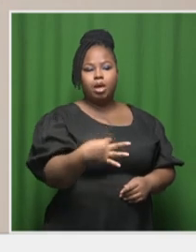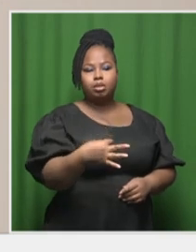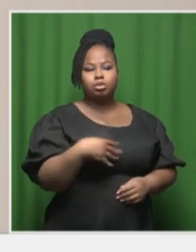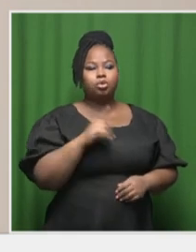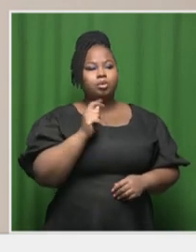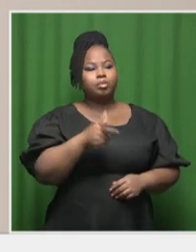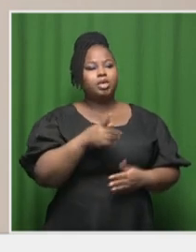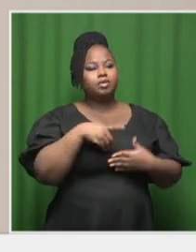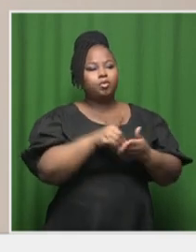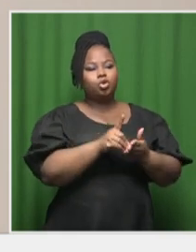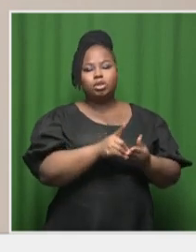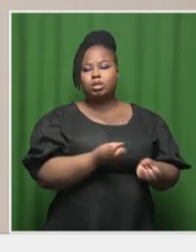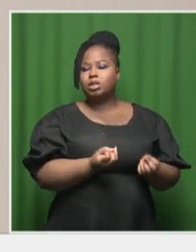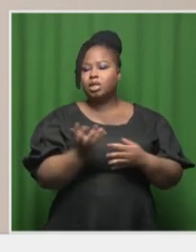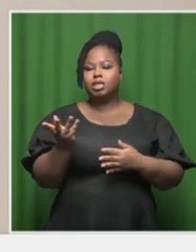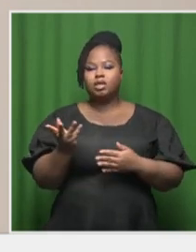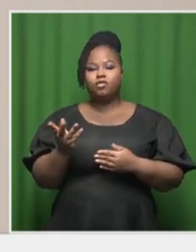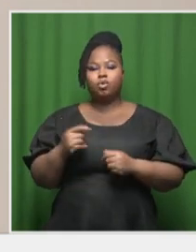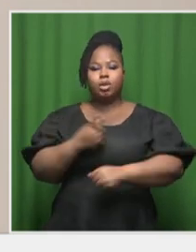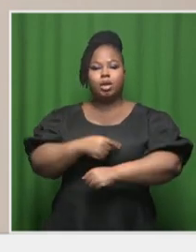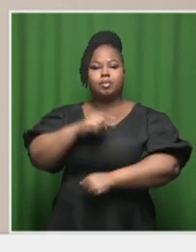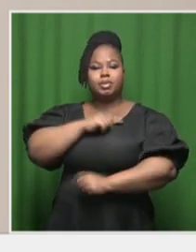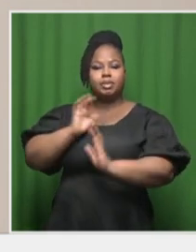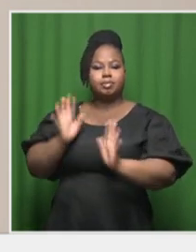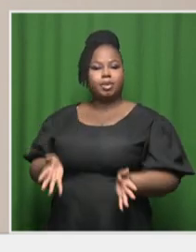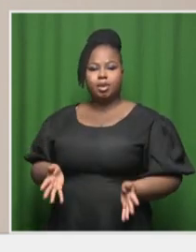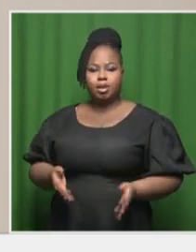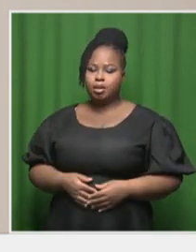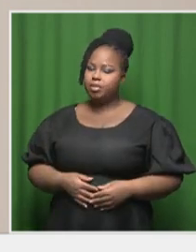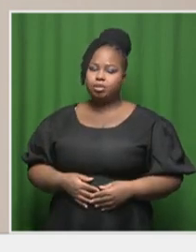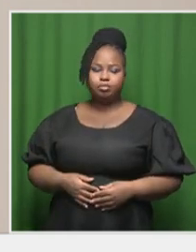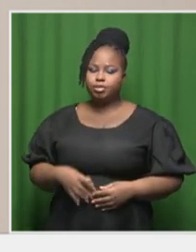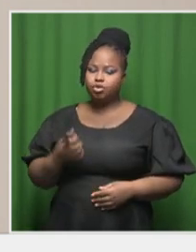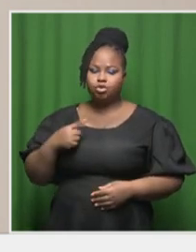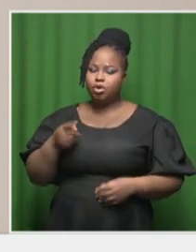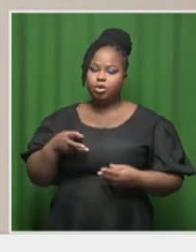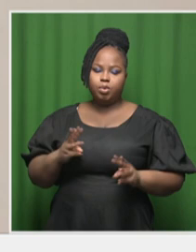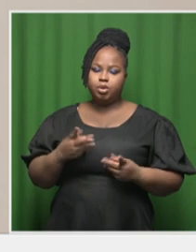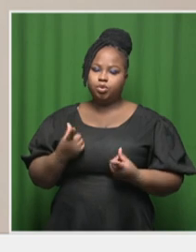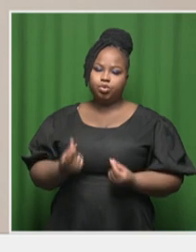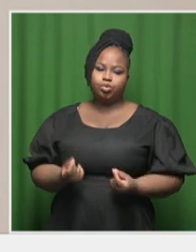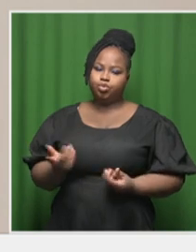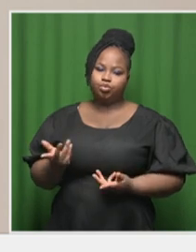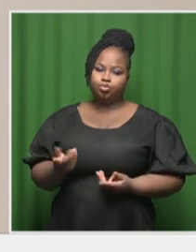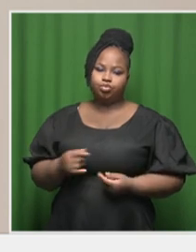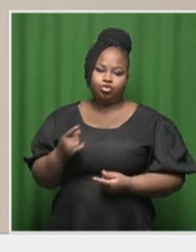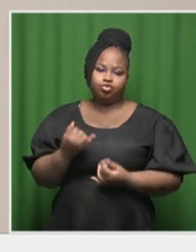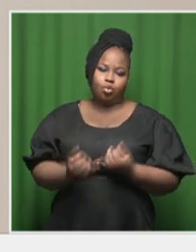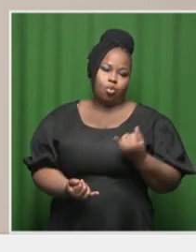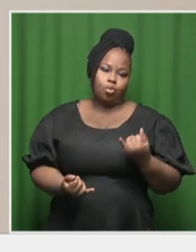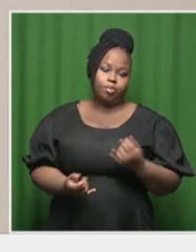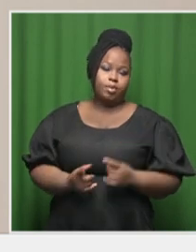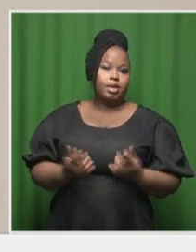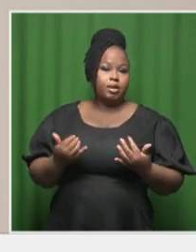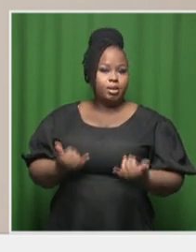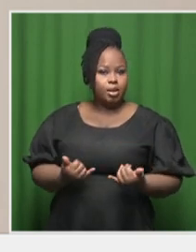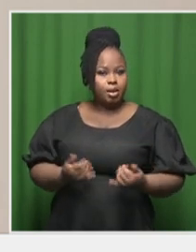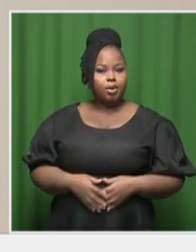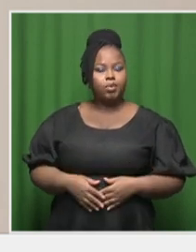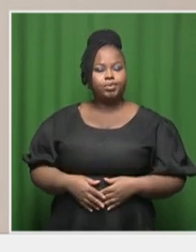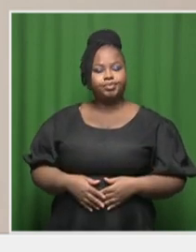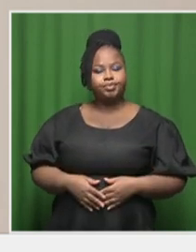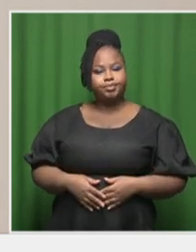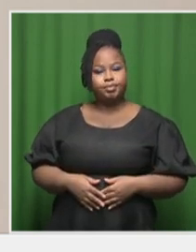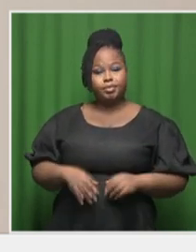deposit, you get capacity allocated. But that is not the prudent way of dealing with the matters. So, the impact of that is huge.